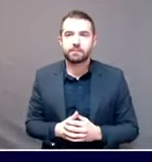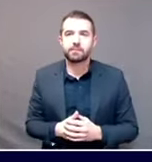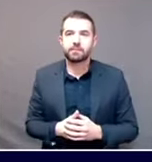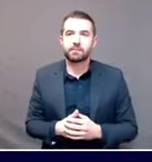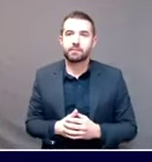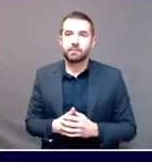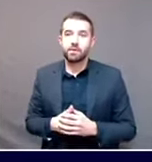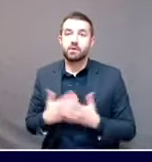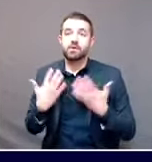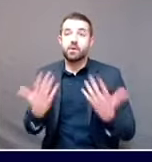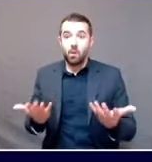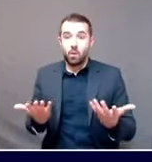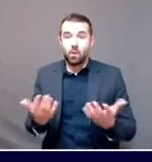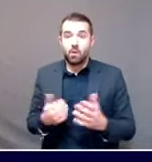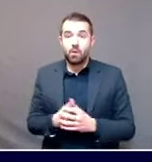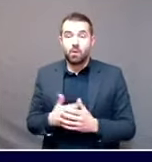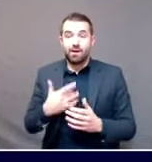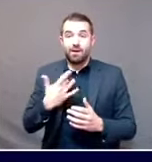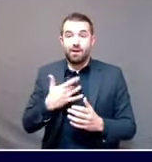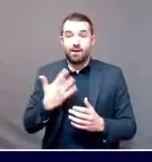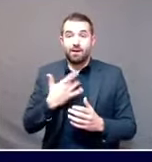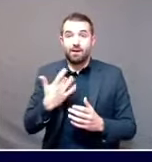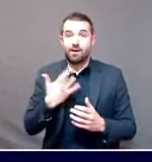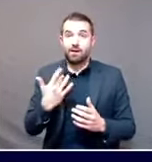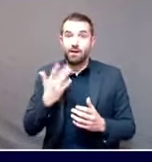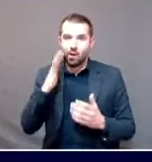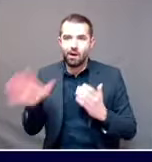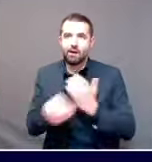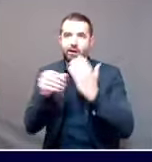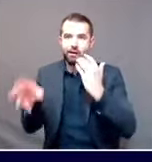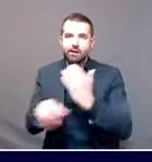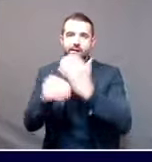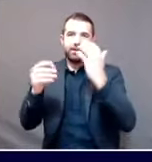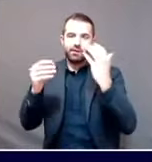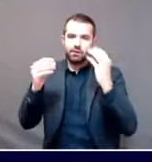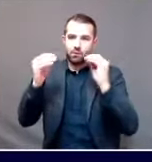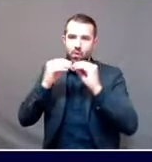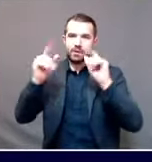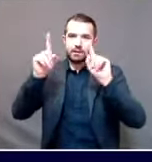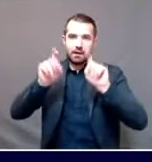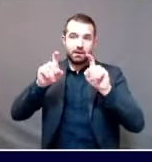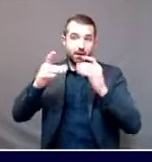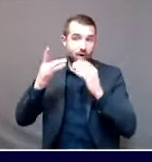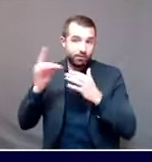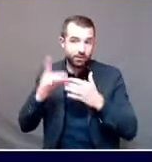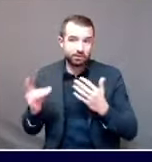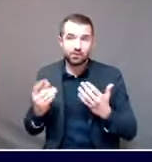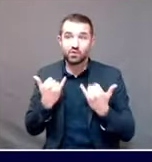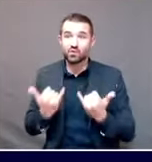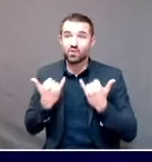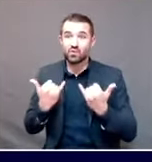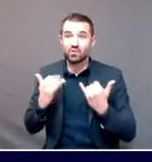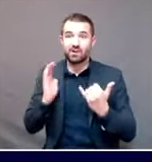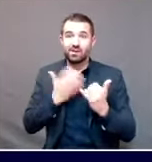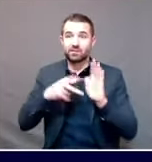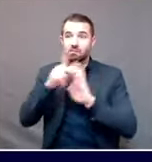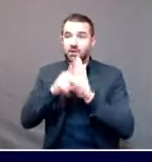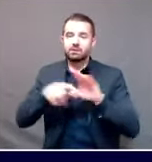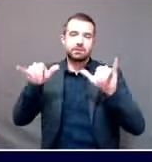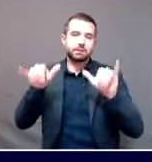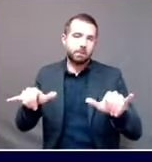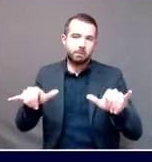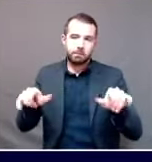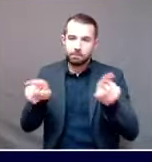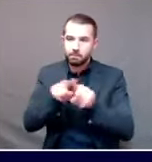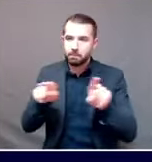expand our testing options. We're not yet at a point where we need to change our testing policy. We do have a standing order at the